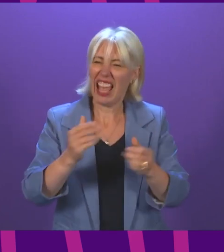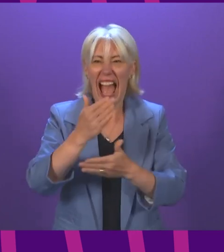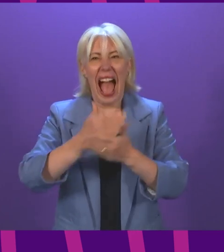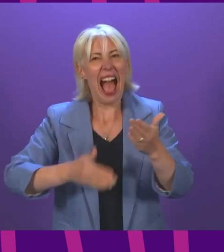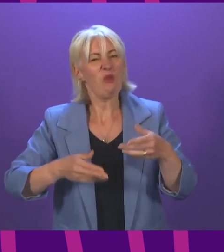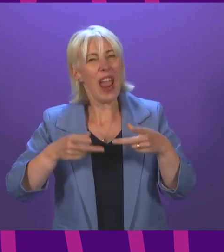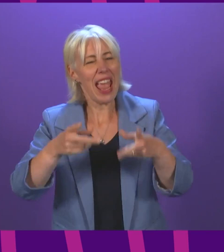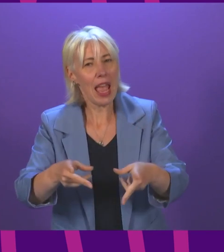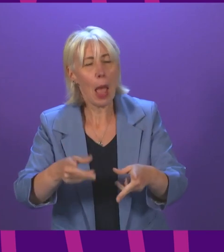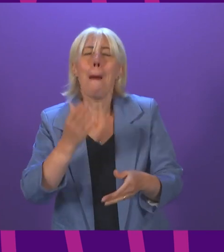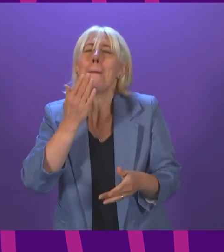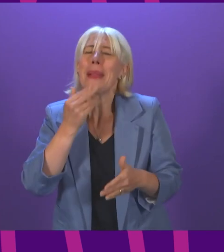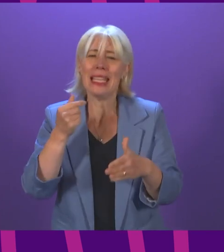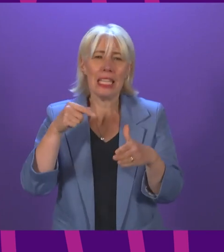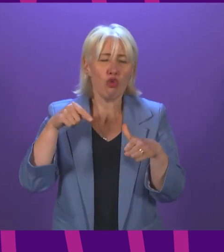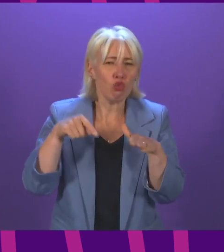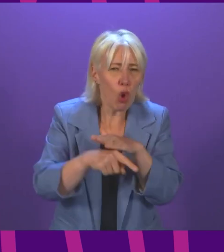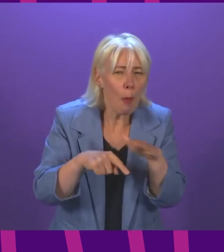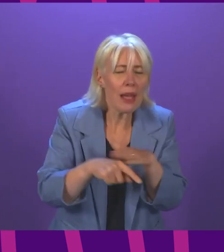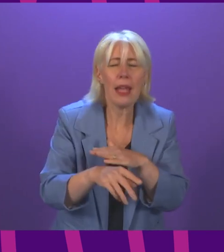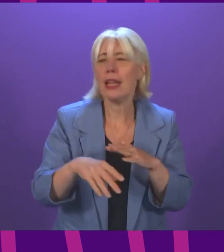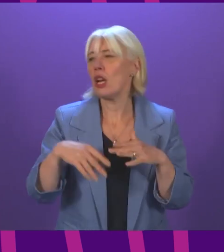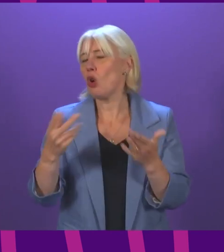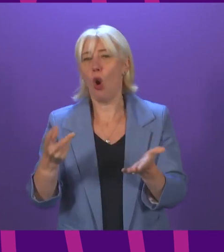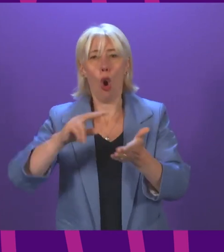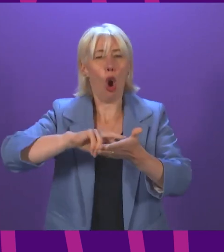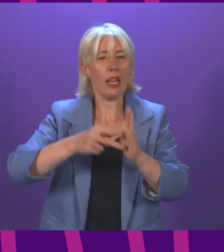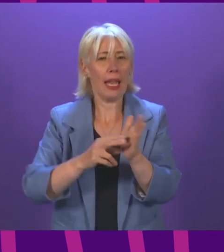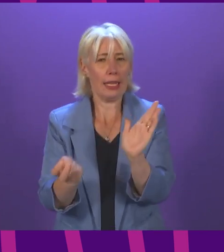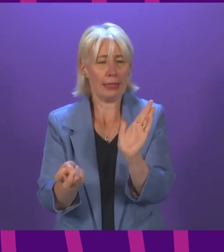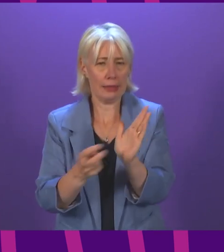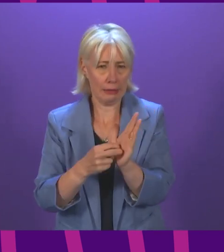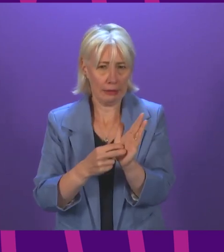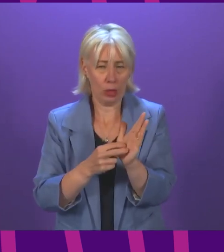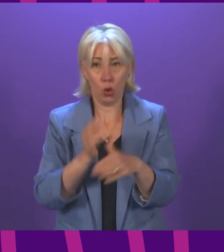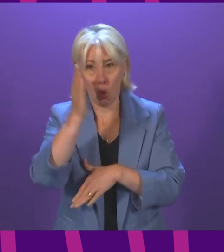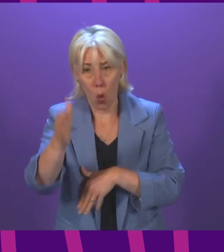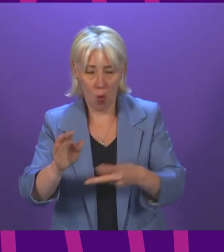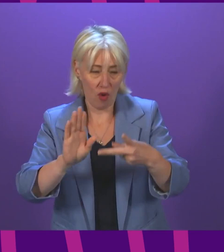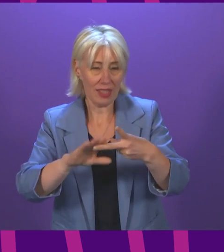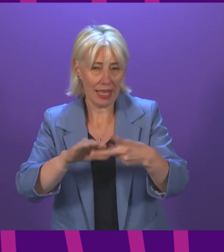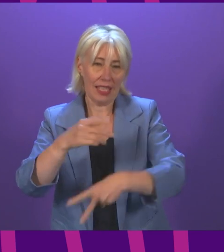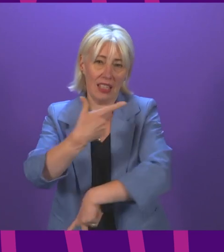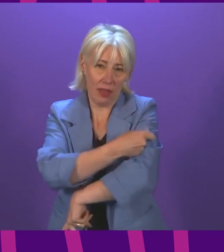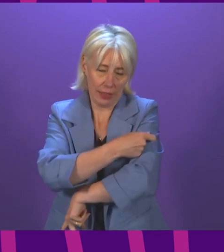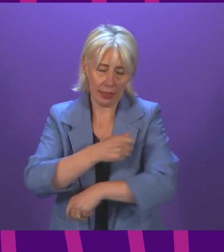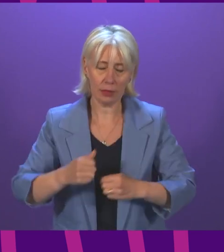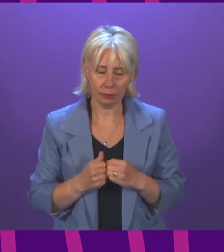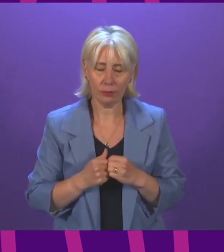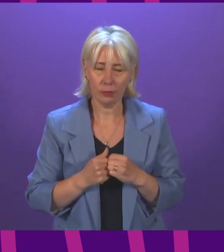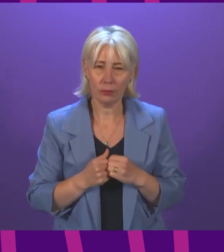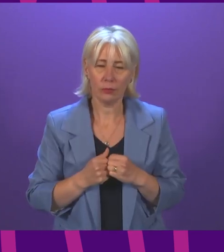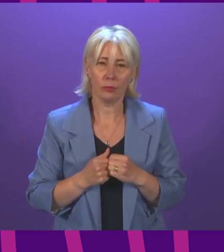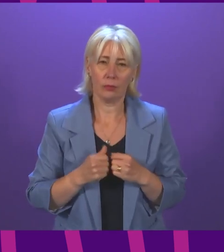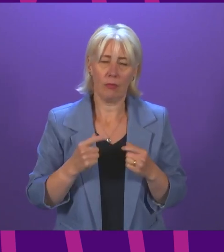attend a drop-in clinic or arrange an appointment for the second dose of your vaccine. We have undertaken a